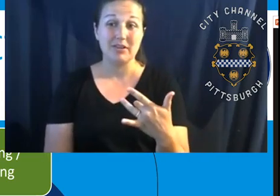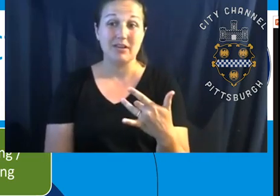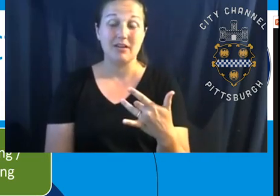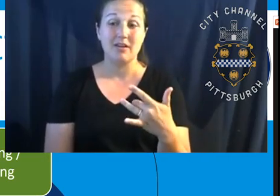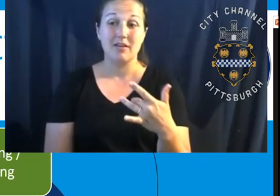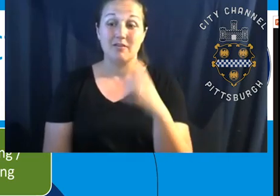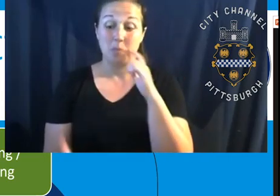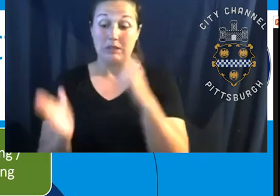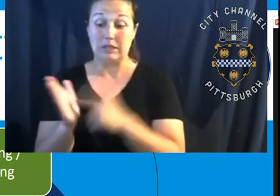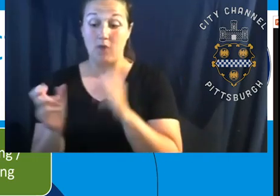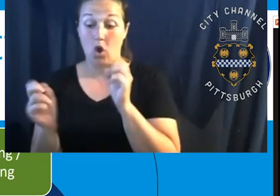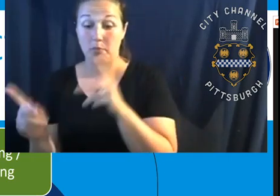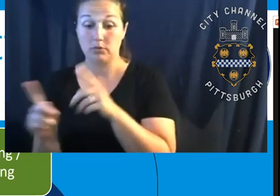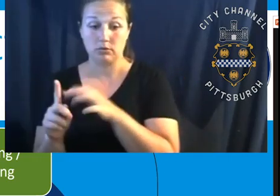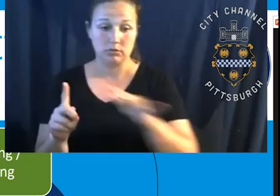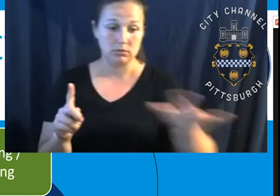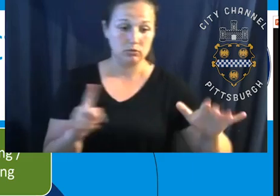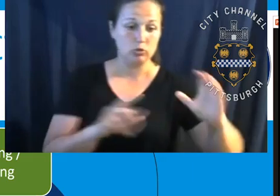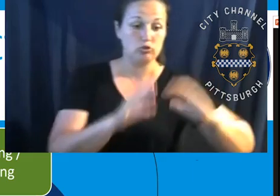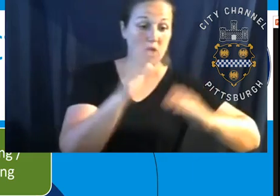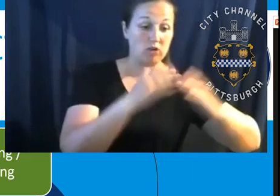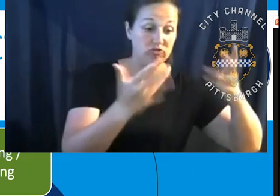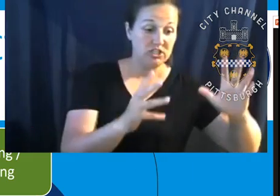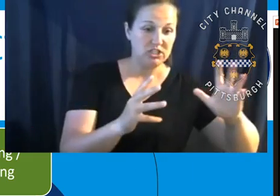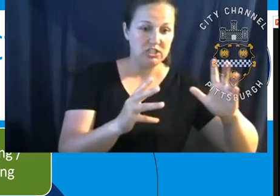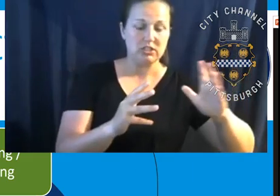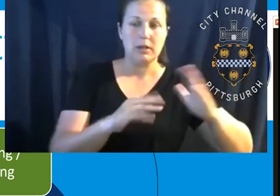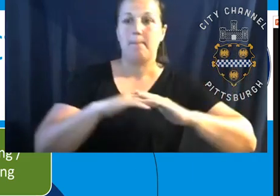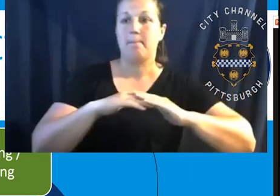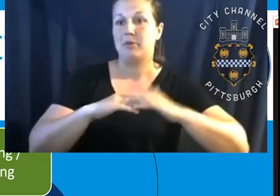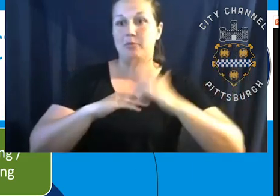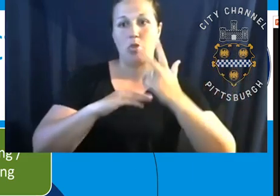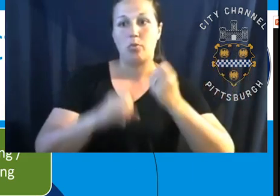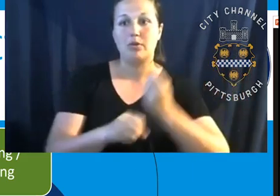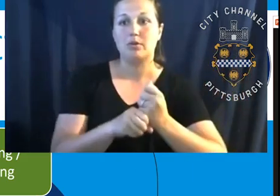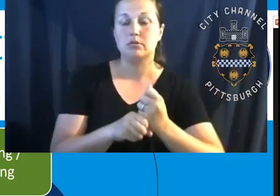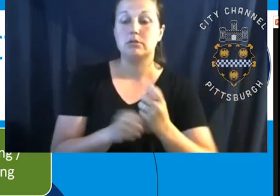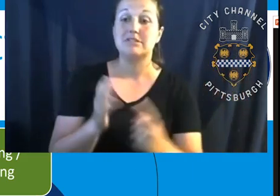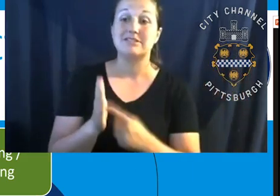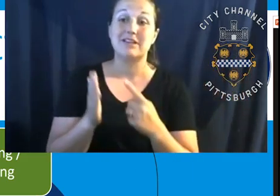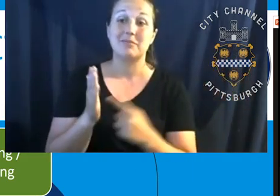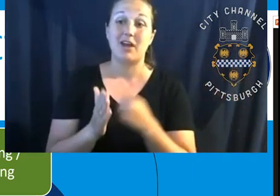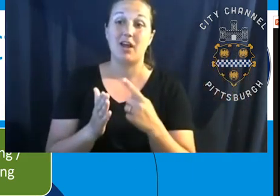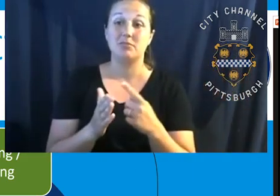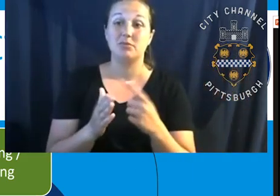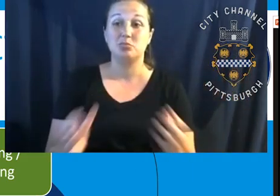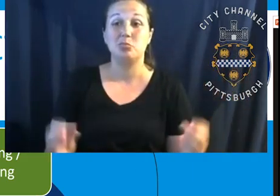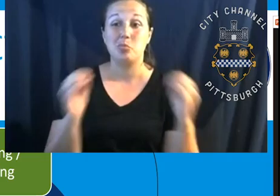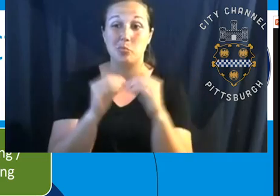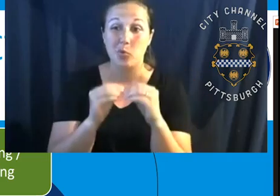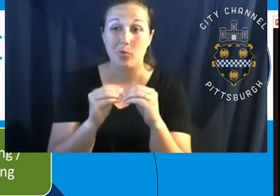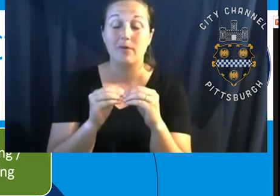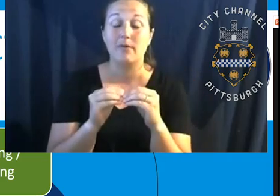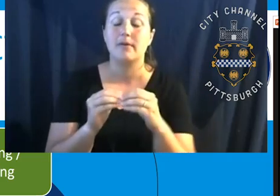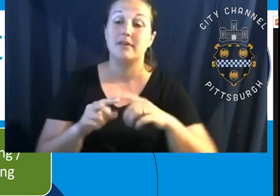until we have a constructed element, at least three years. And in some cases we'll find out it will take much longer depending on,